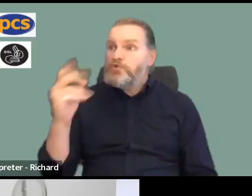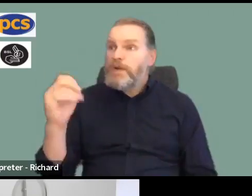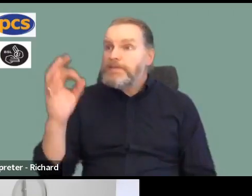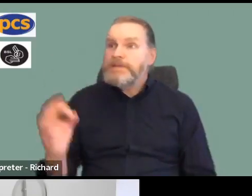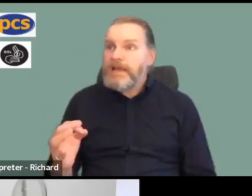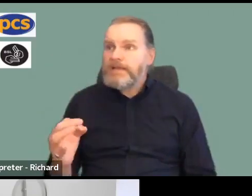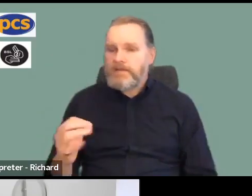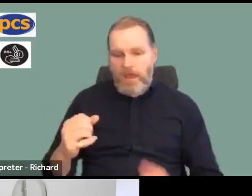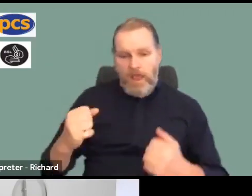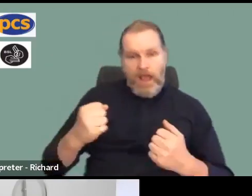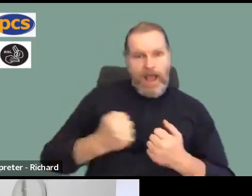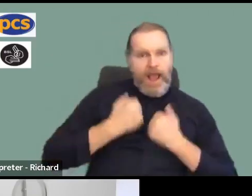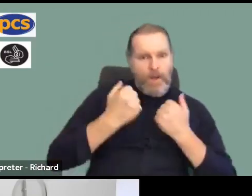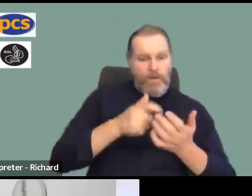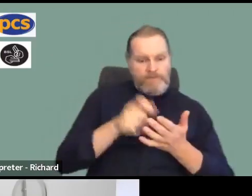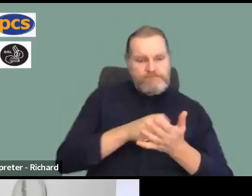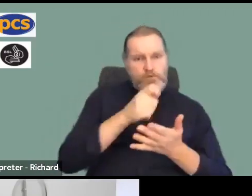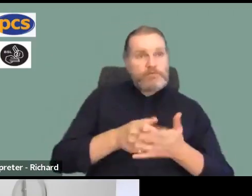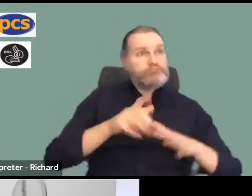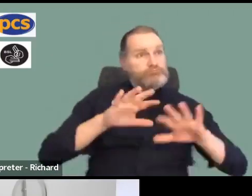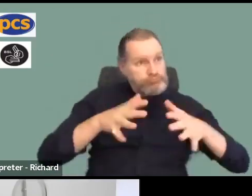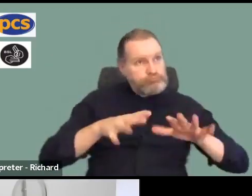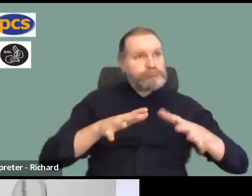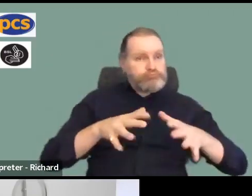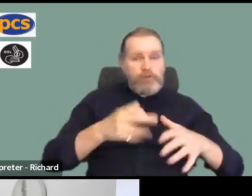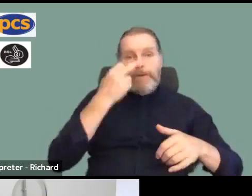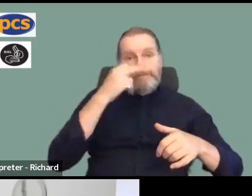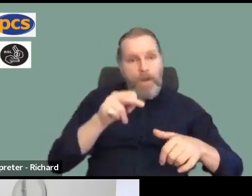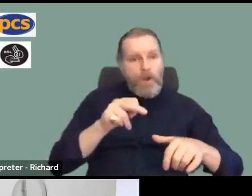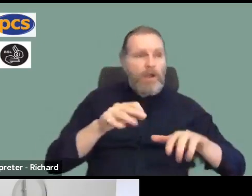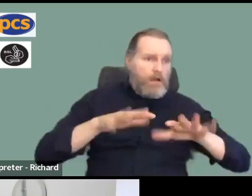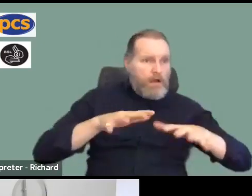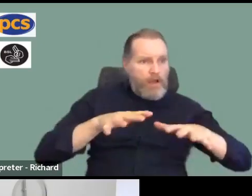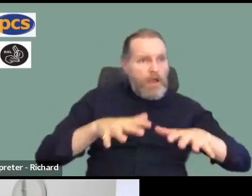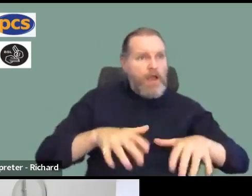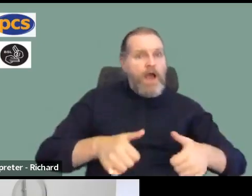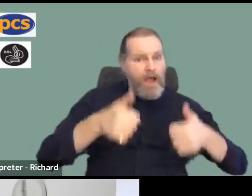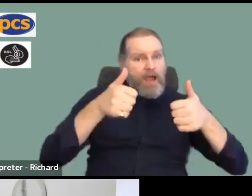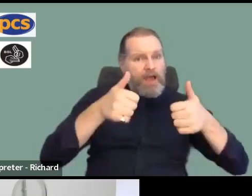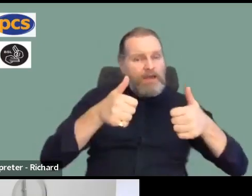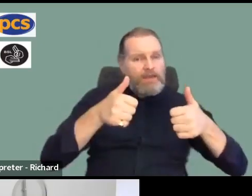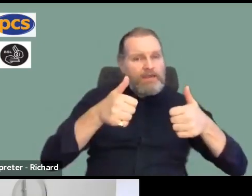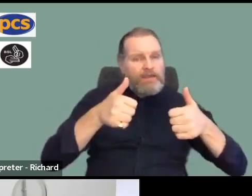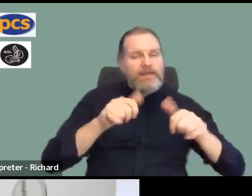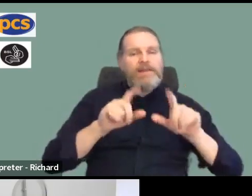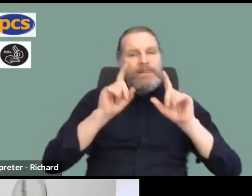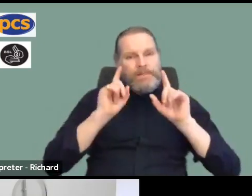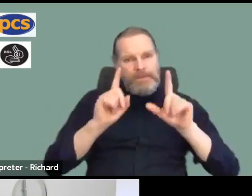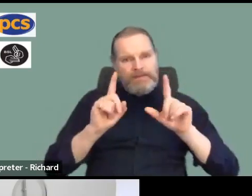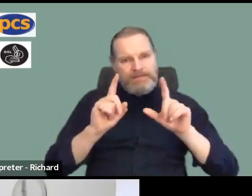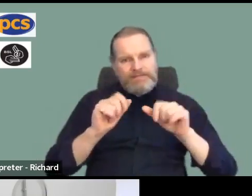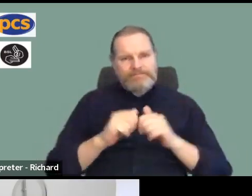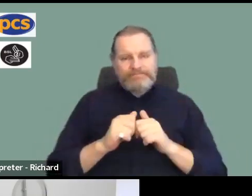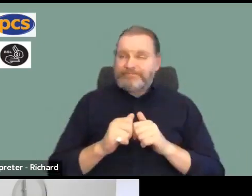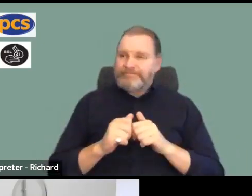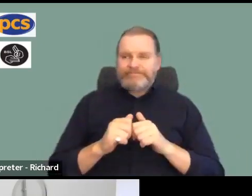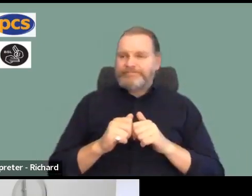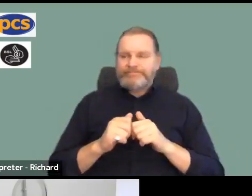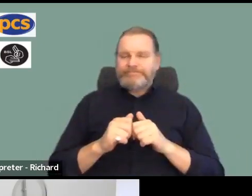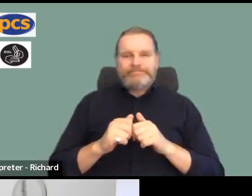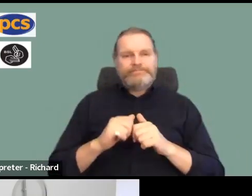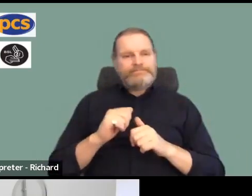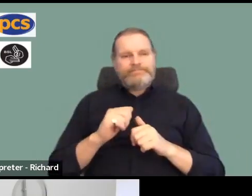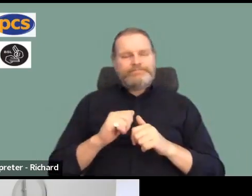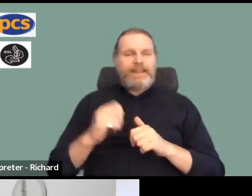vote was actually reasonably high. And there is a sort of history of people not participating in indicative votes